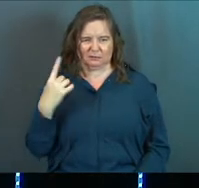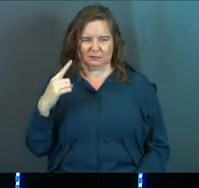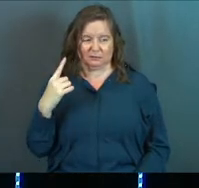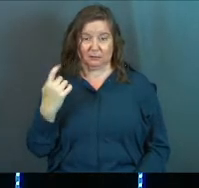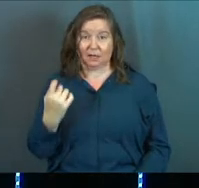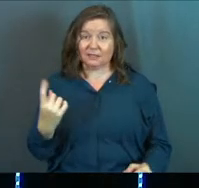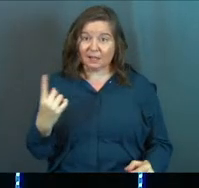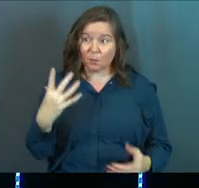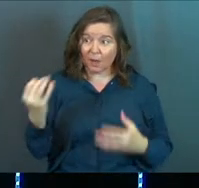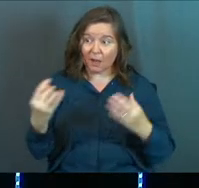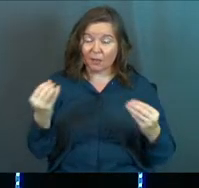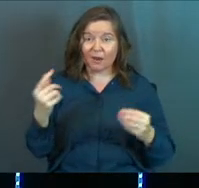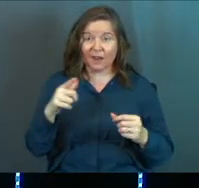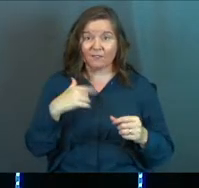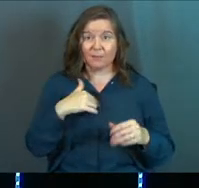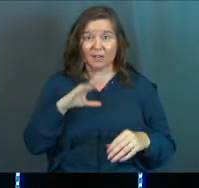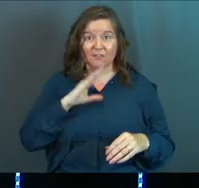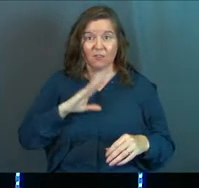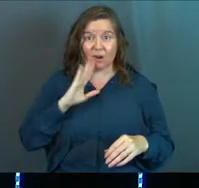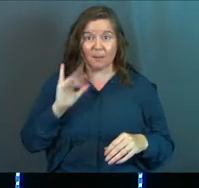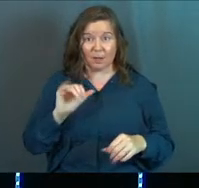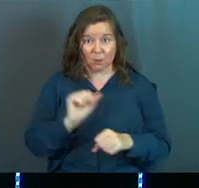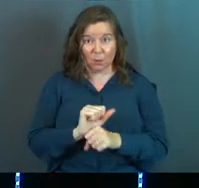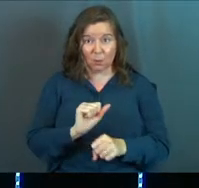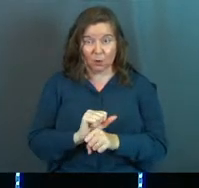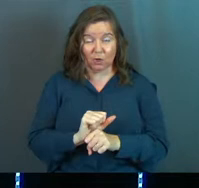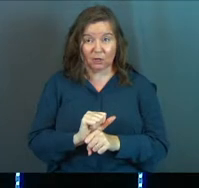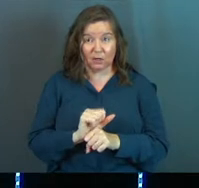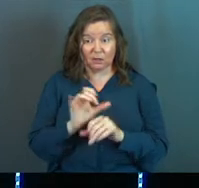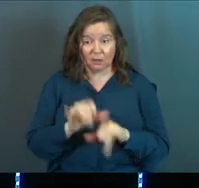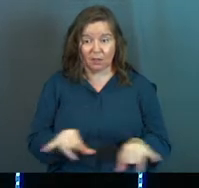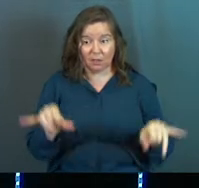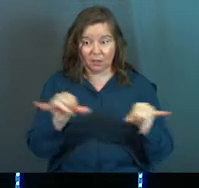Has anybody out there ever been frustrated by your work?